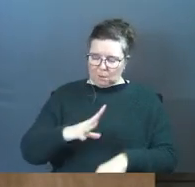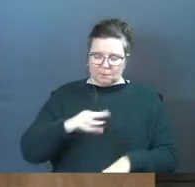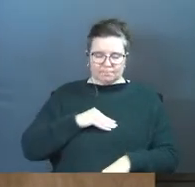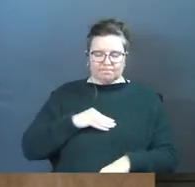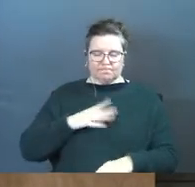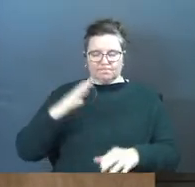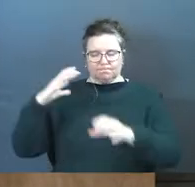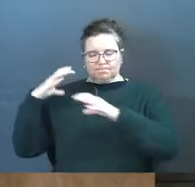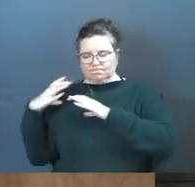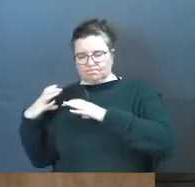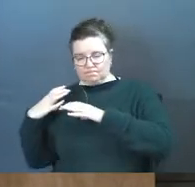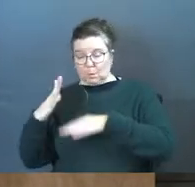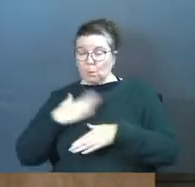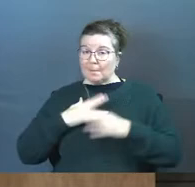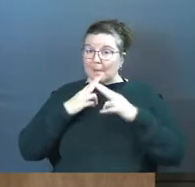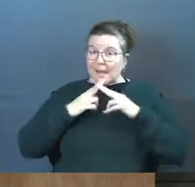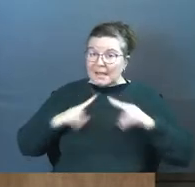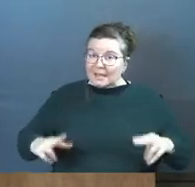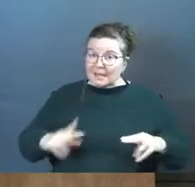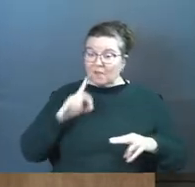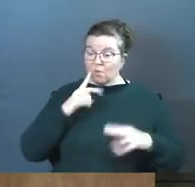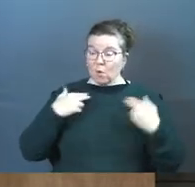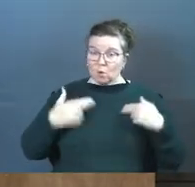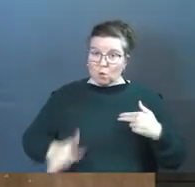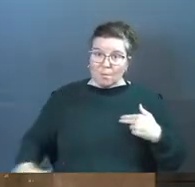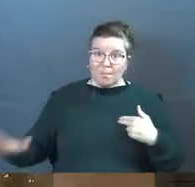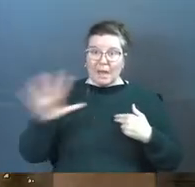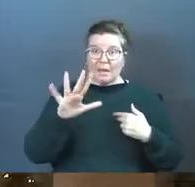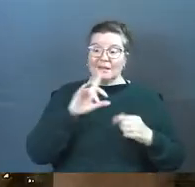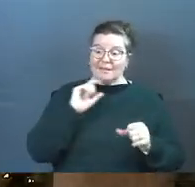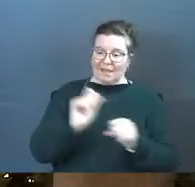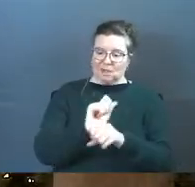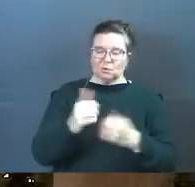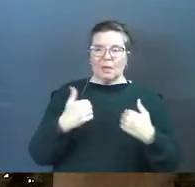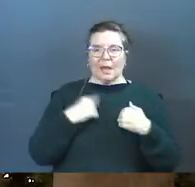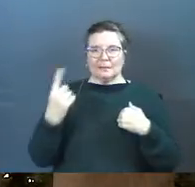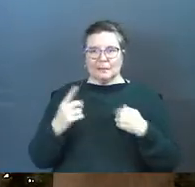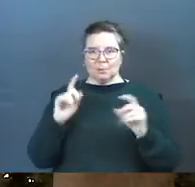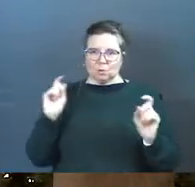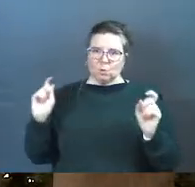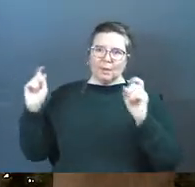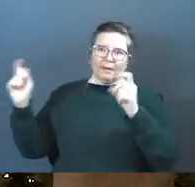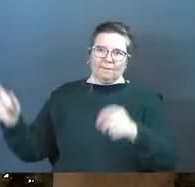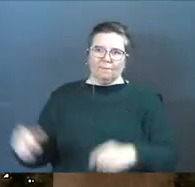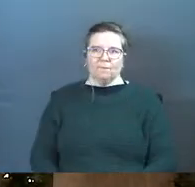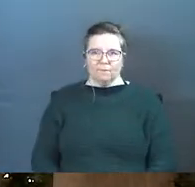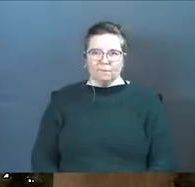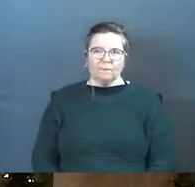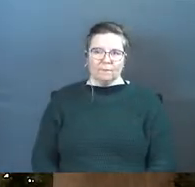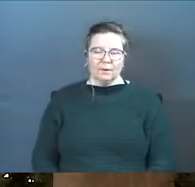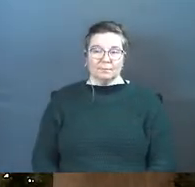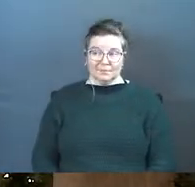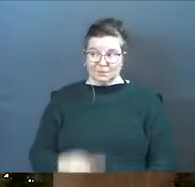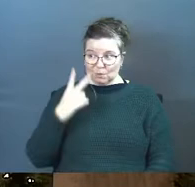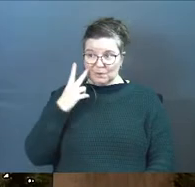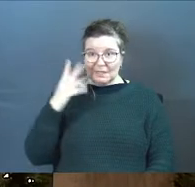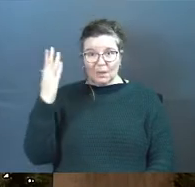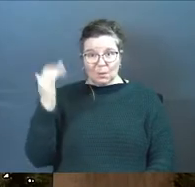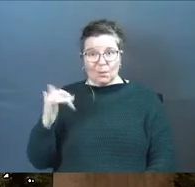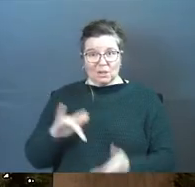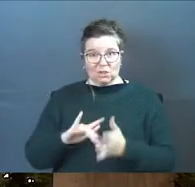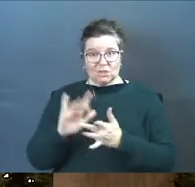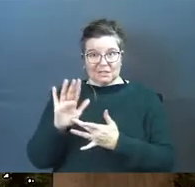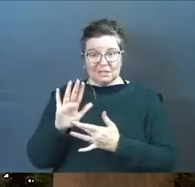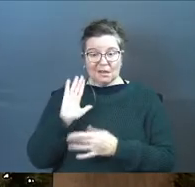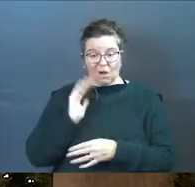die on the cross with my innocence for humanity, he actually had something to give. Do you see why